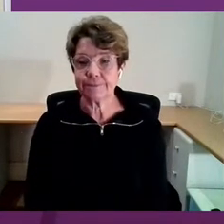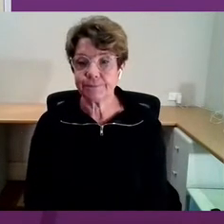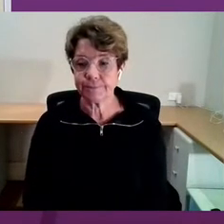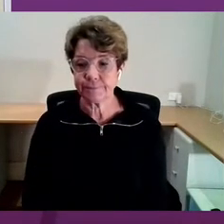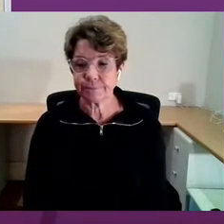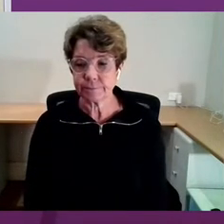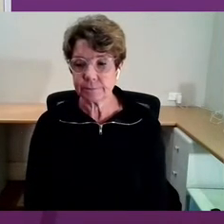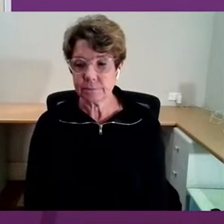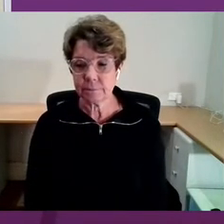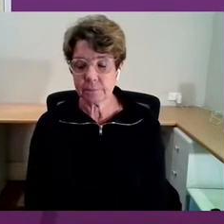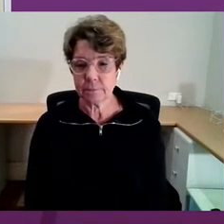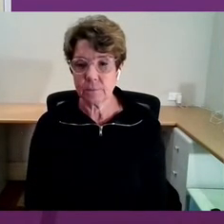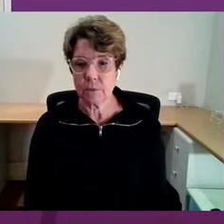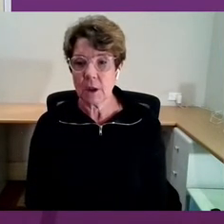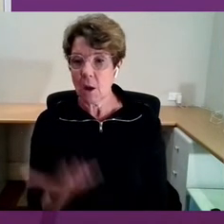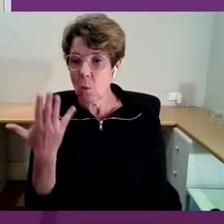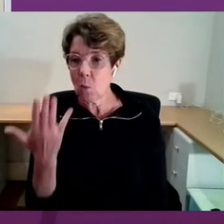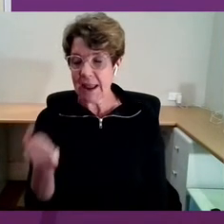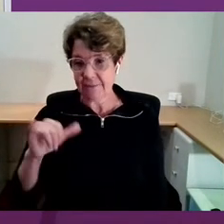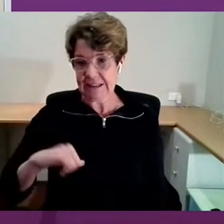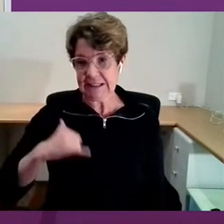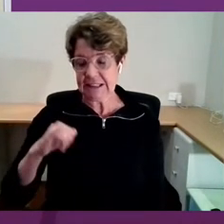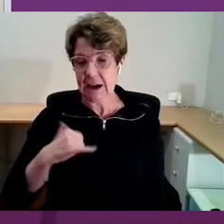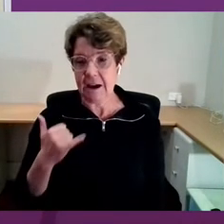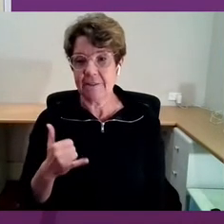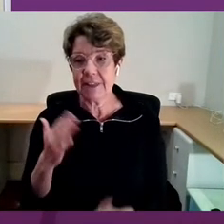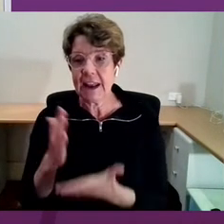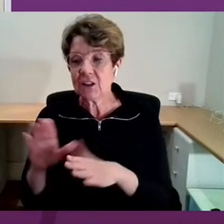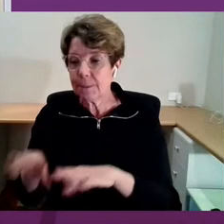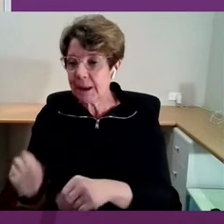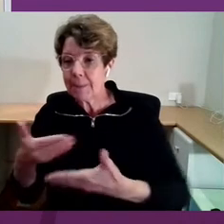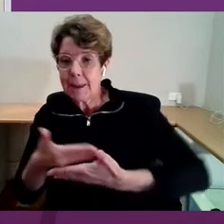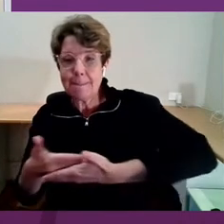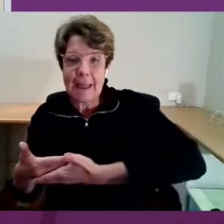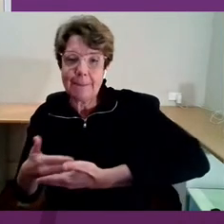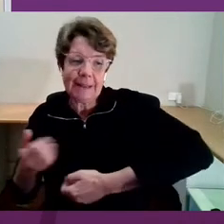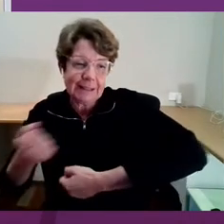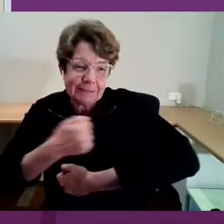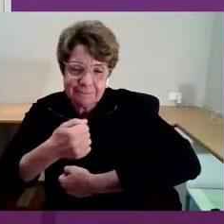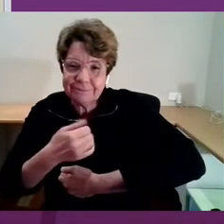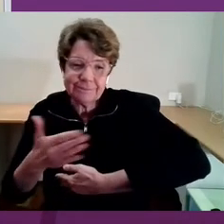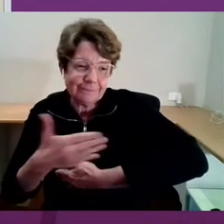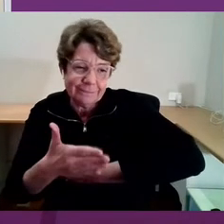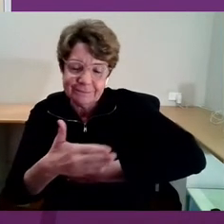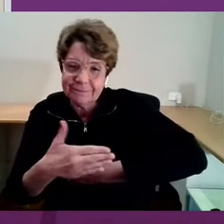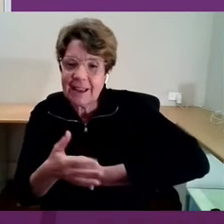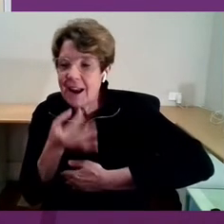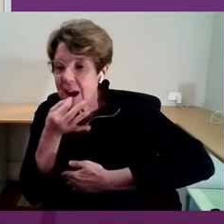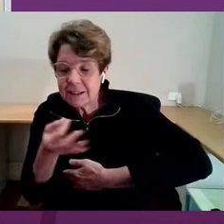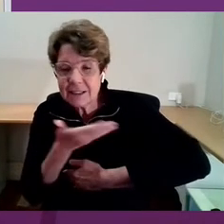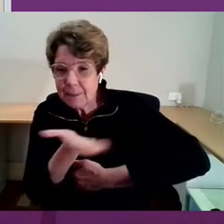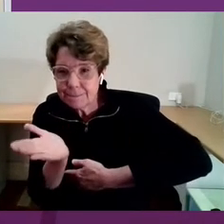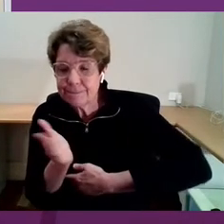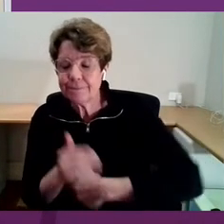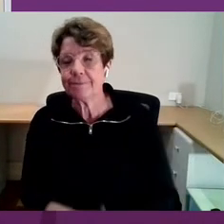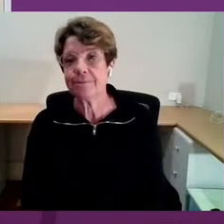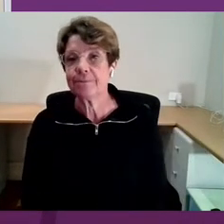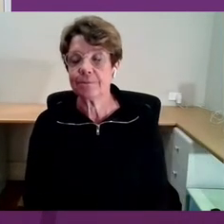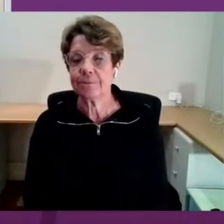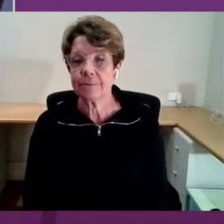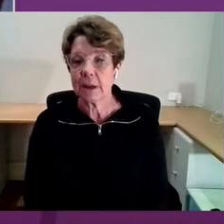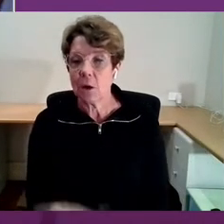staff that are picking up their babies and cuddling them and asking them how they are. We have a table full of